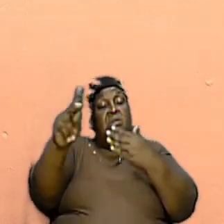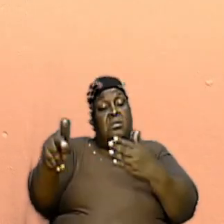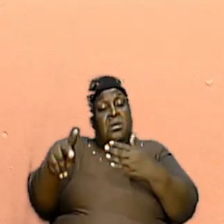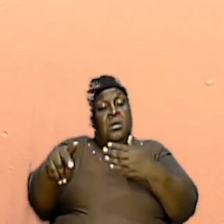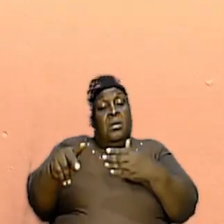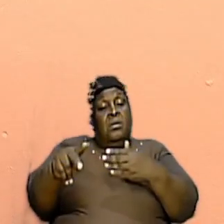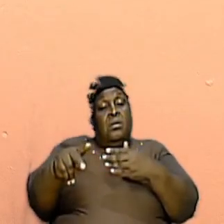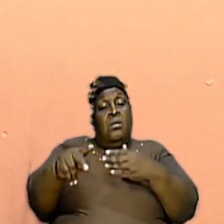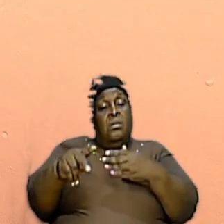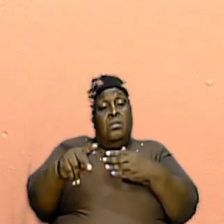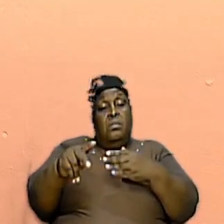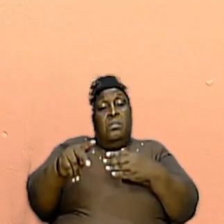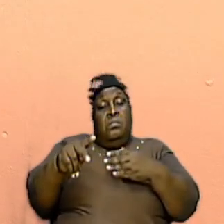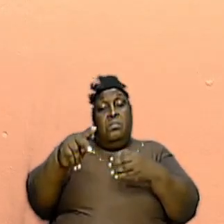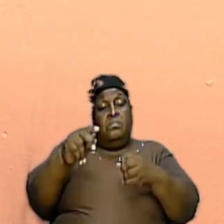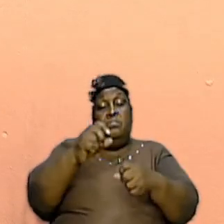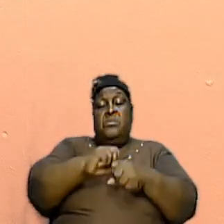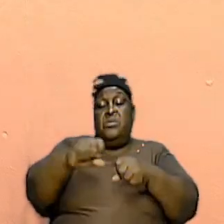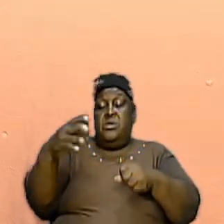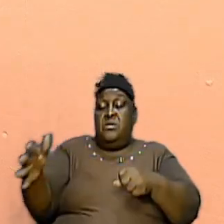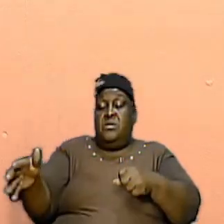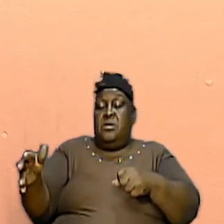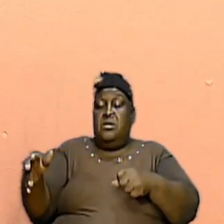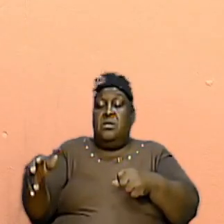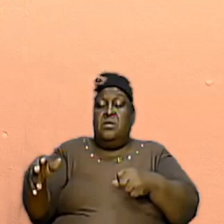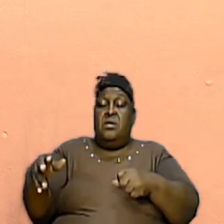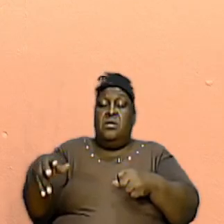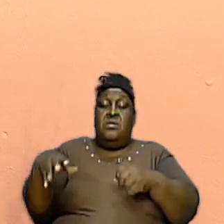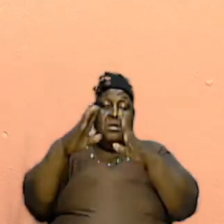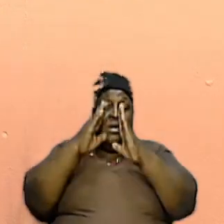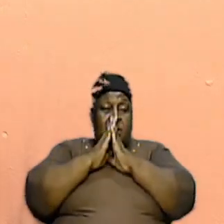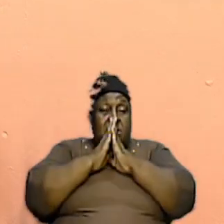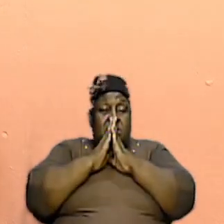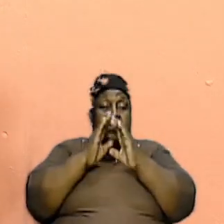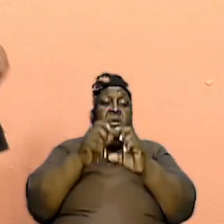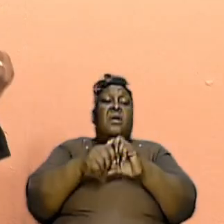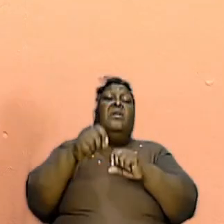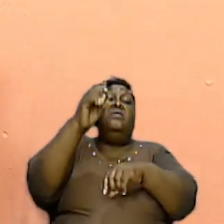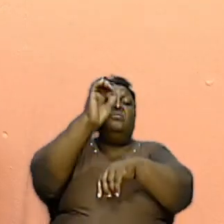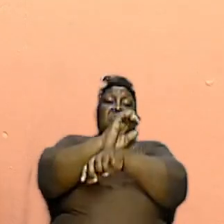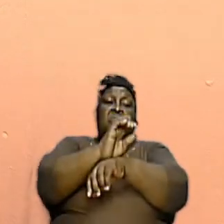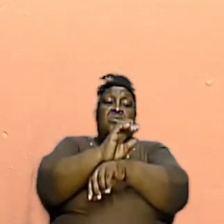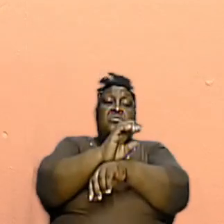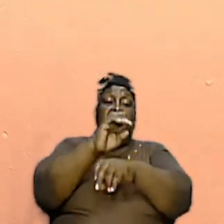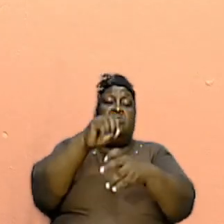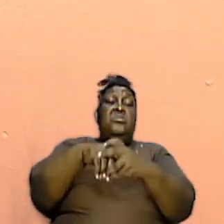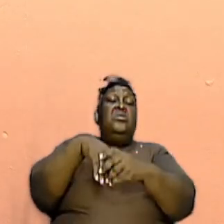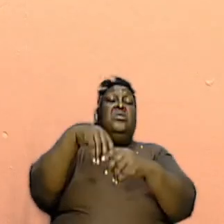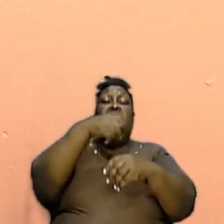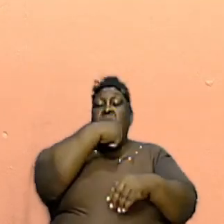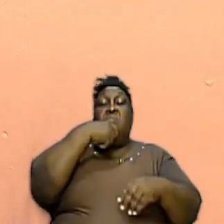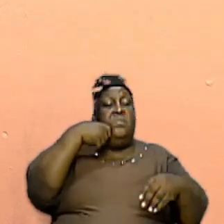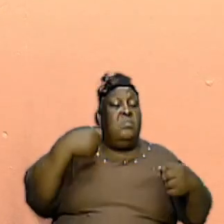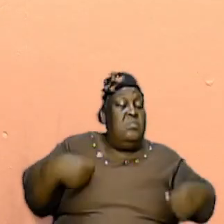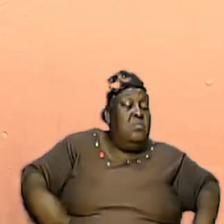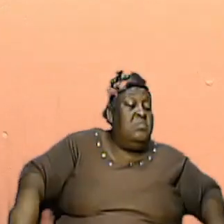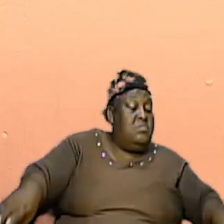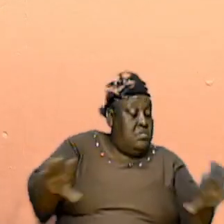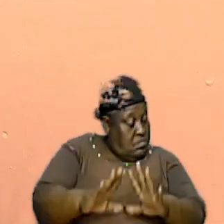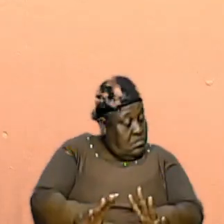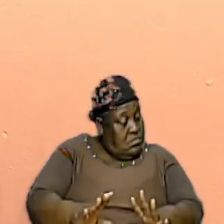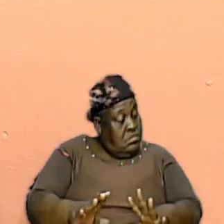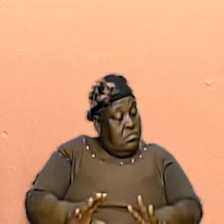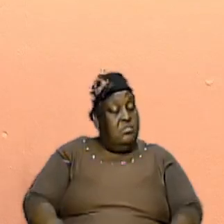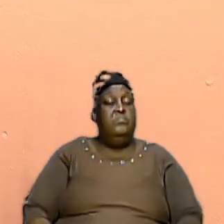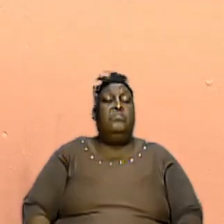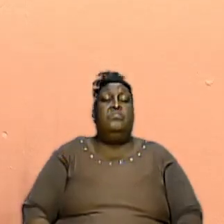that was required in the church in the wilderness the church was there